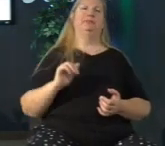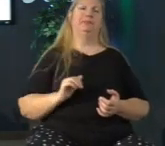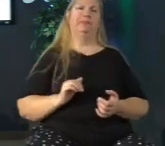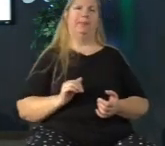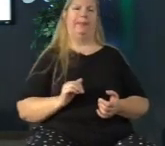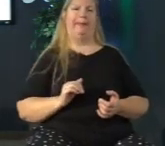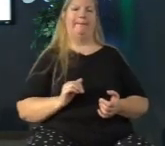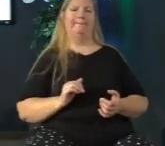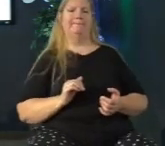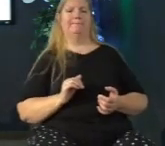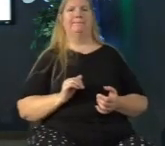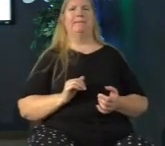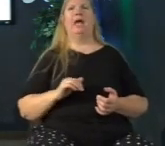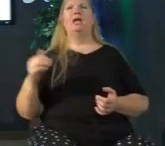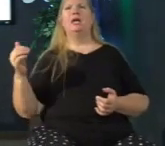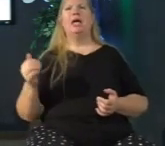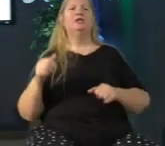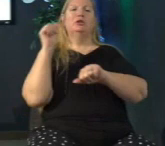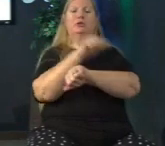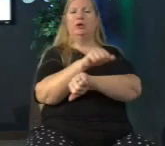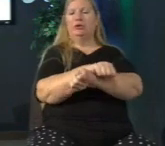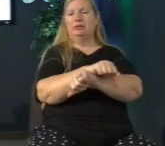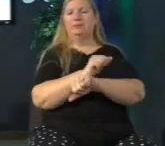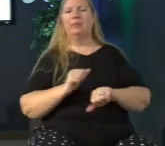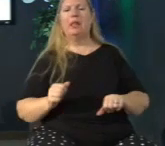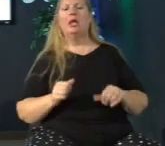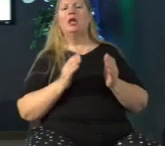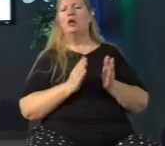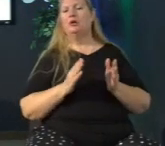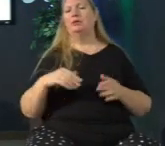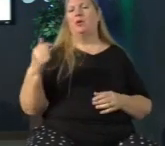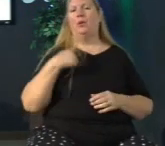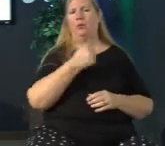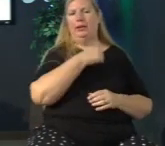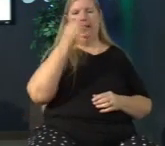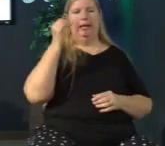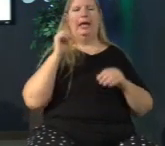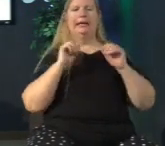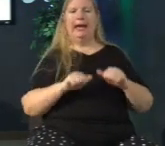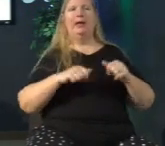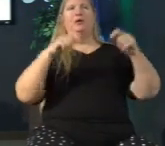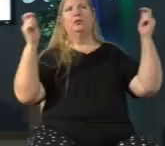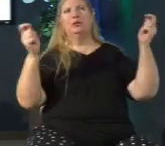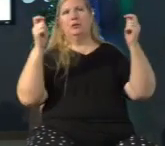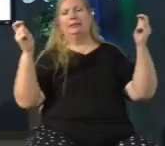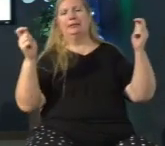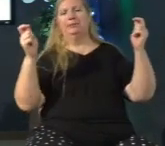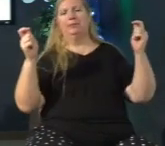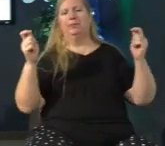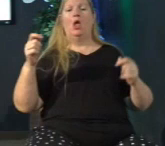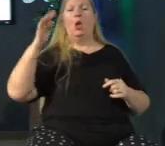and as conquerors as conquerors we can rejoice because